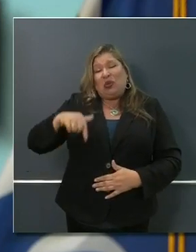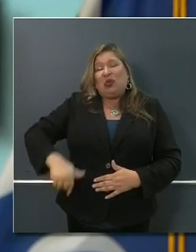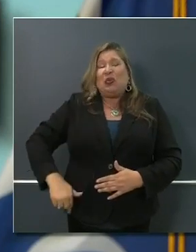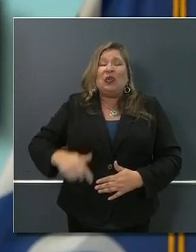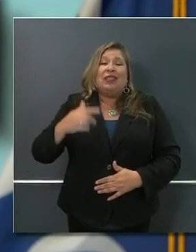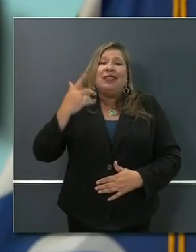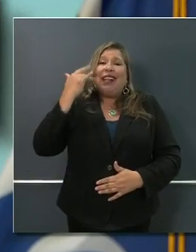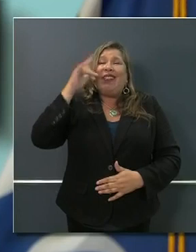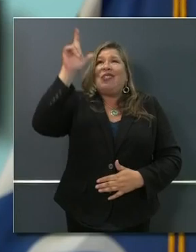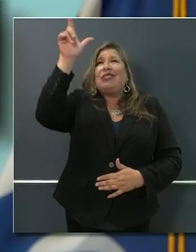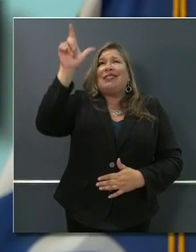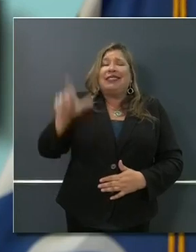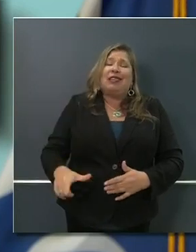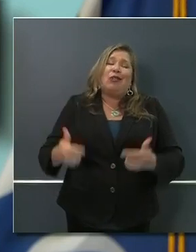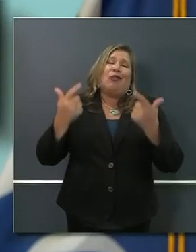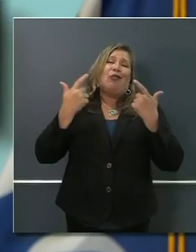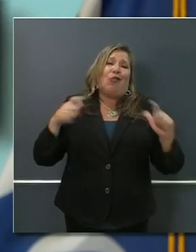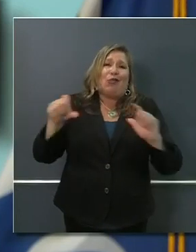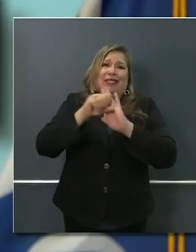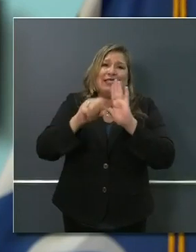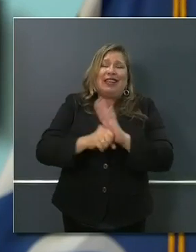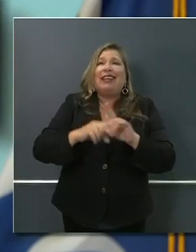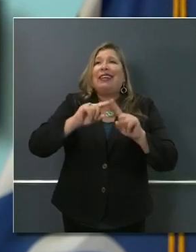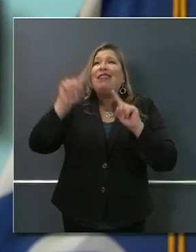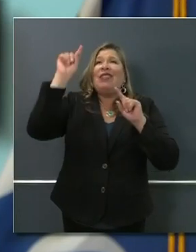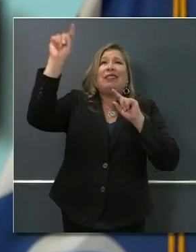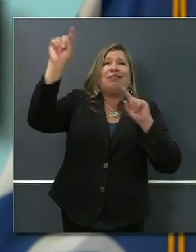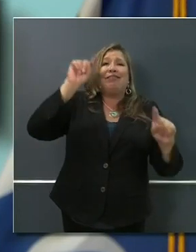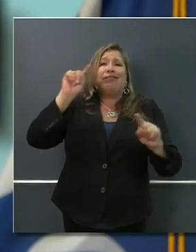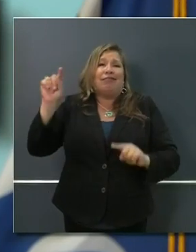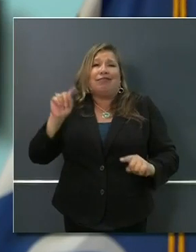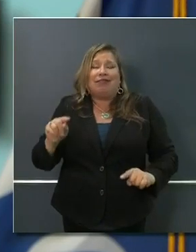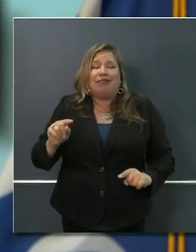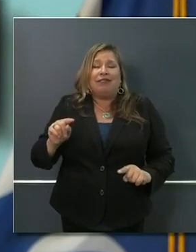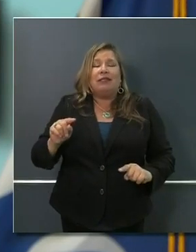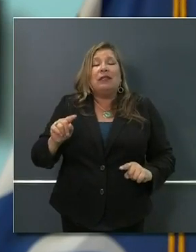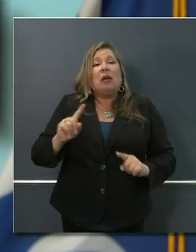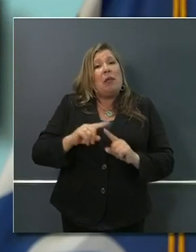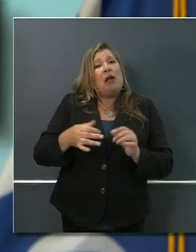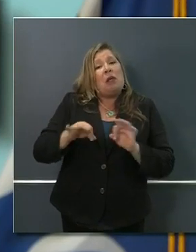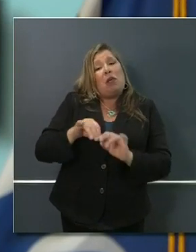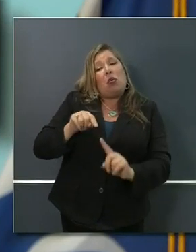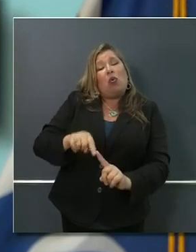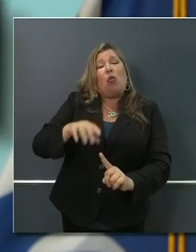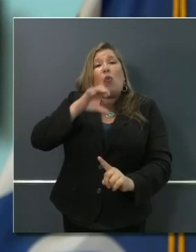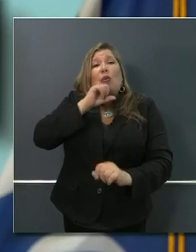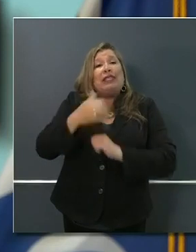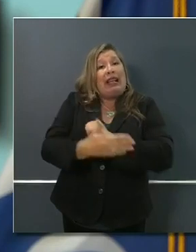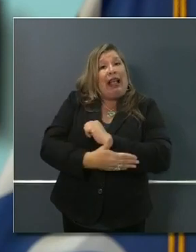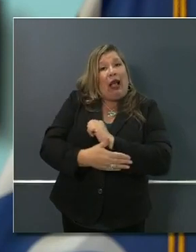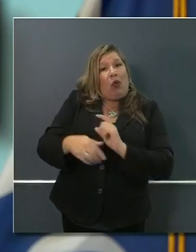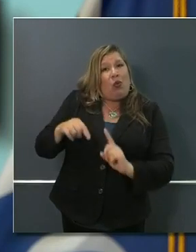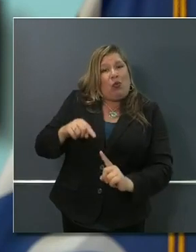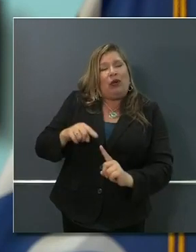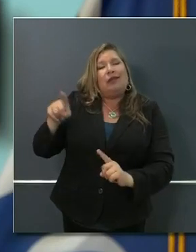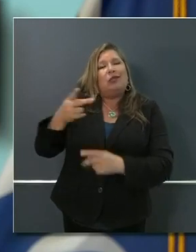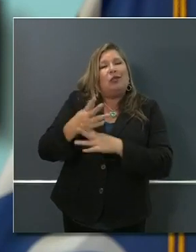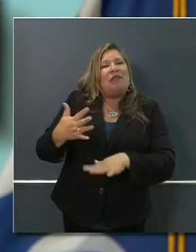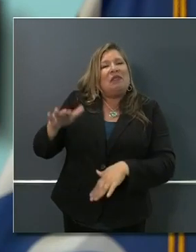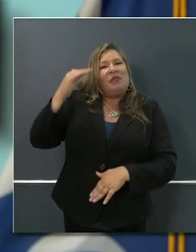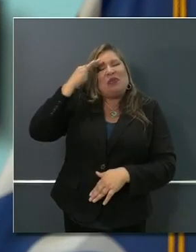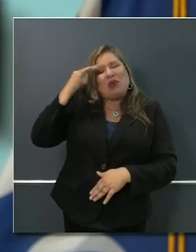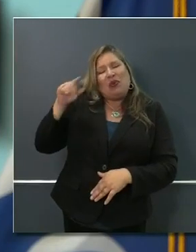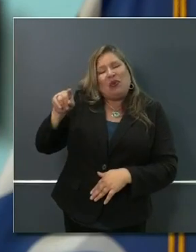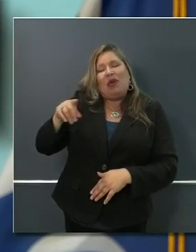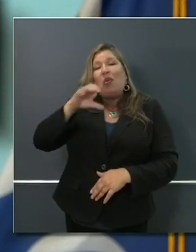different in different parts of the state. I will say about Orange County, it's important. The supervisor is well aware of this. Orange County is the